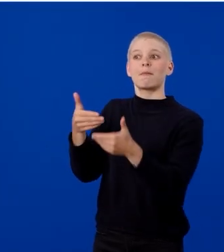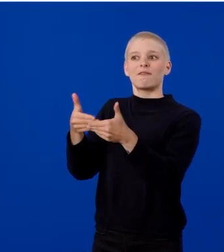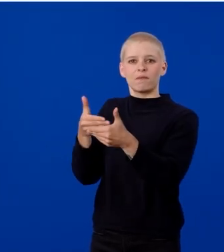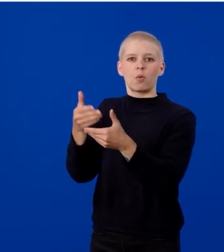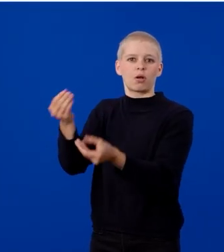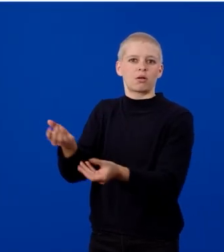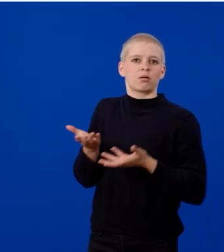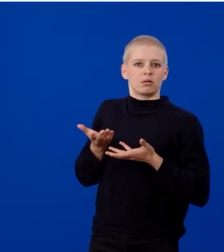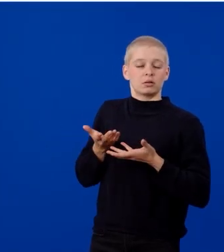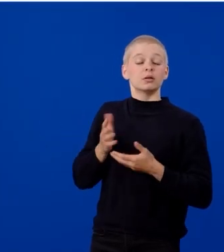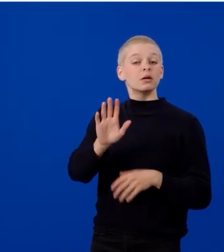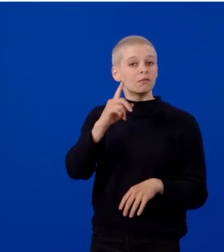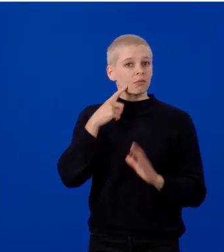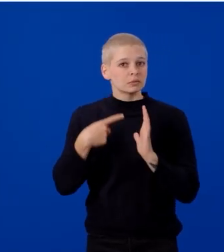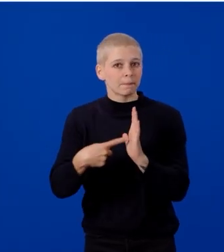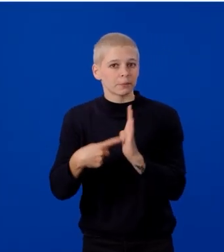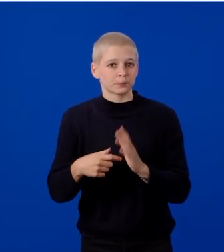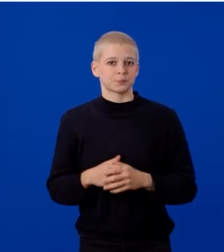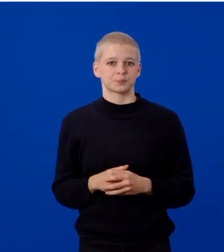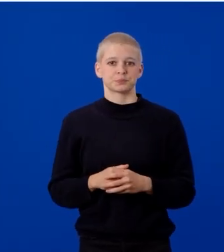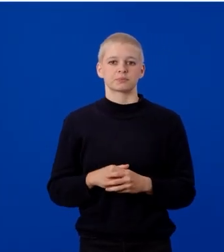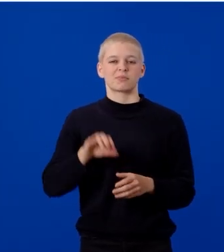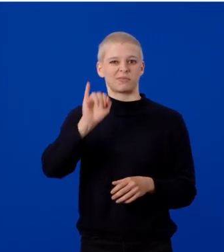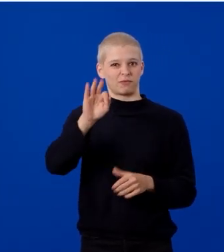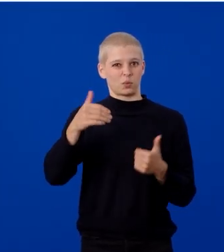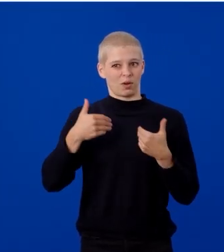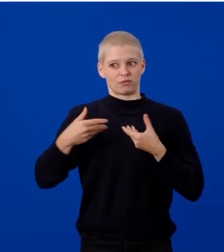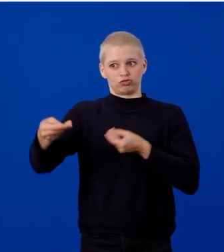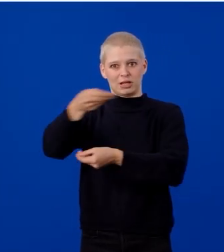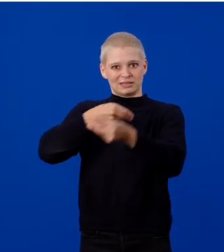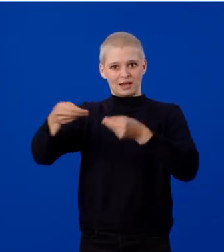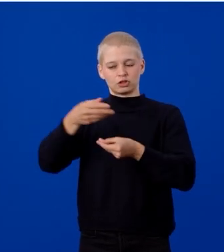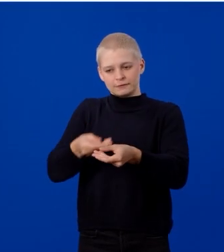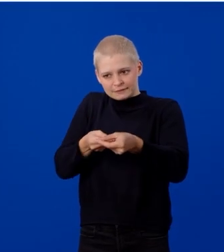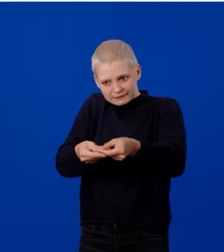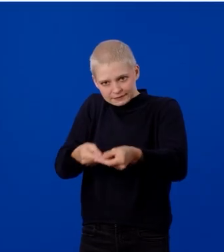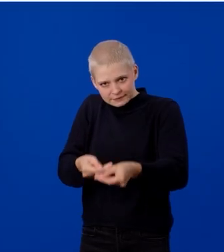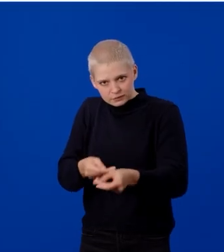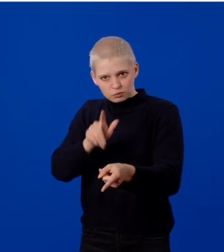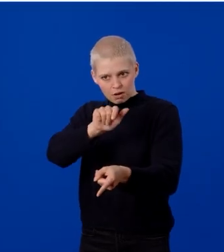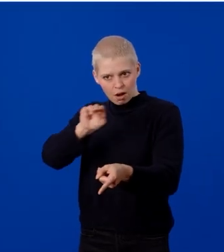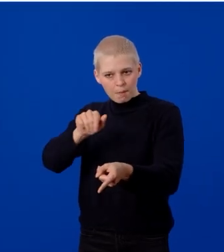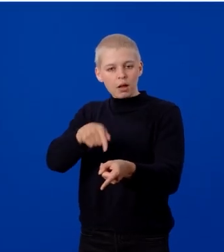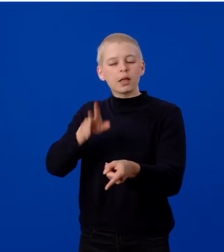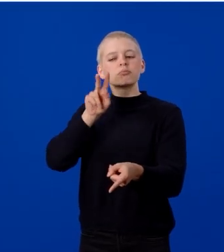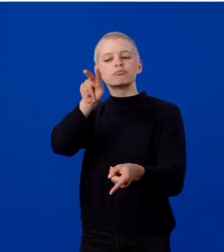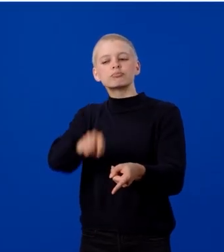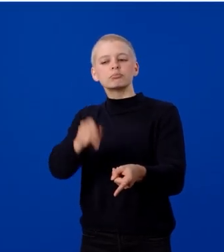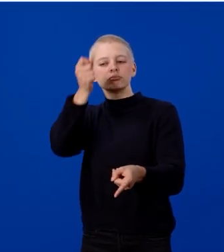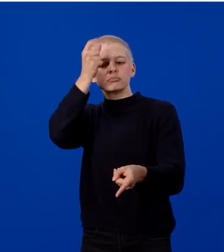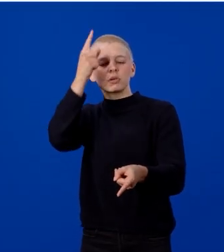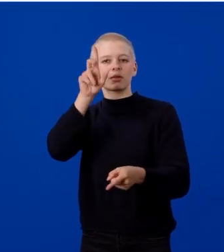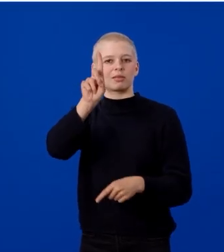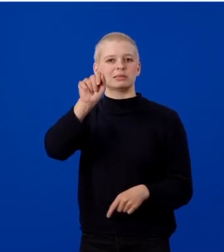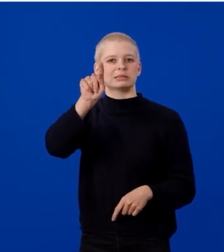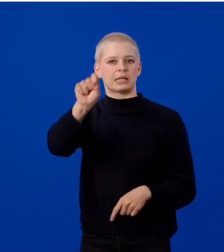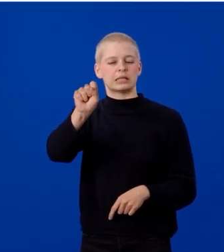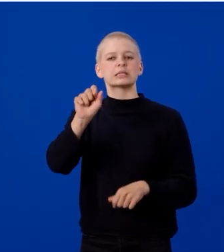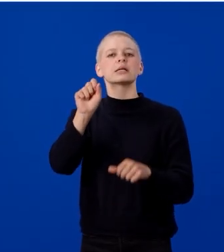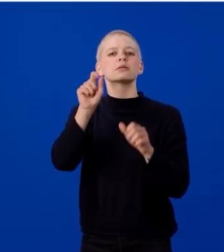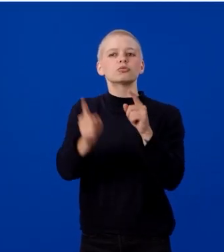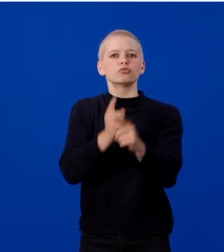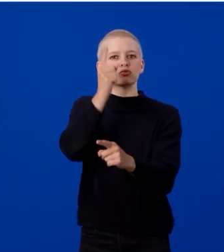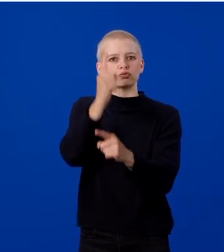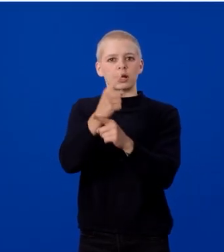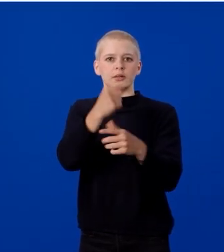For example, given a list of transactions, LLMMA can understand the dates and directly identify the first